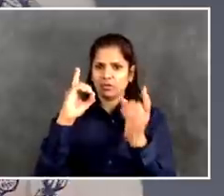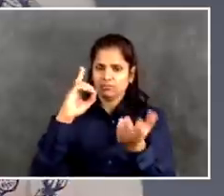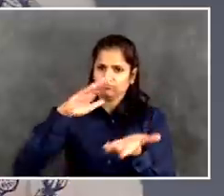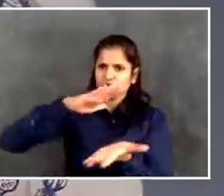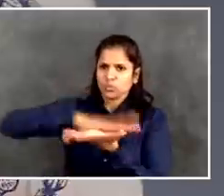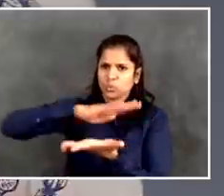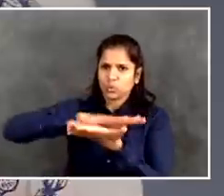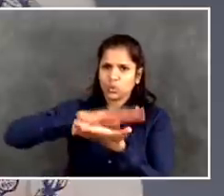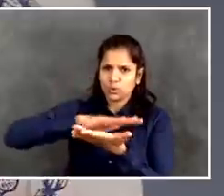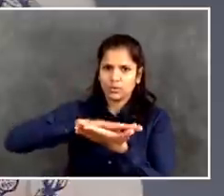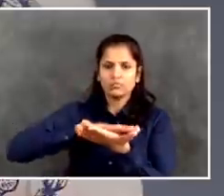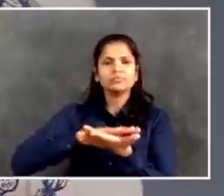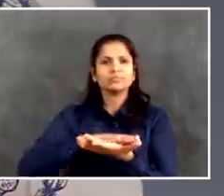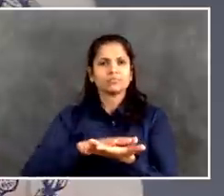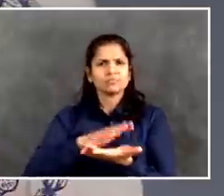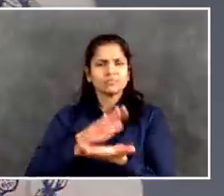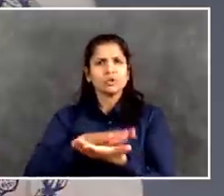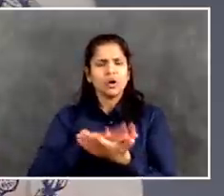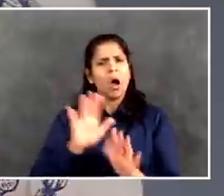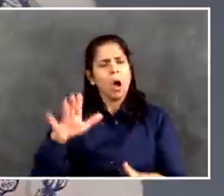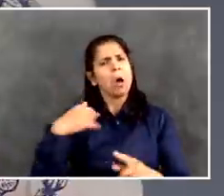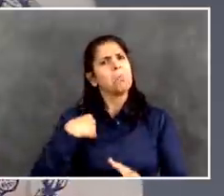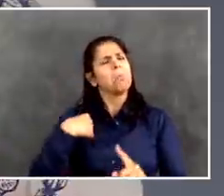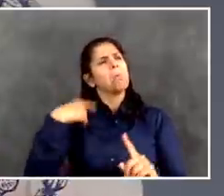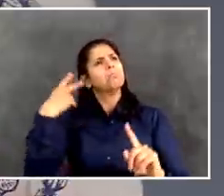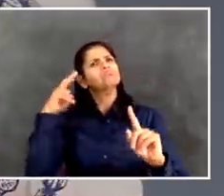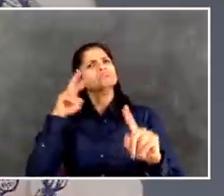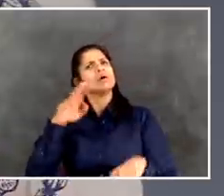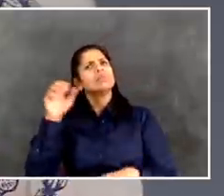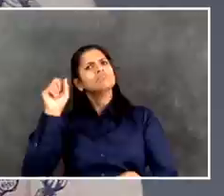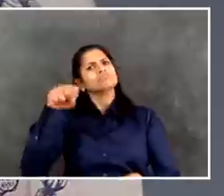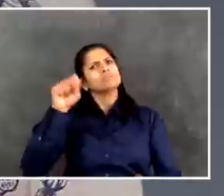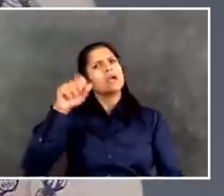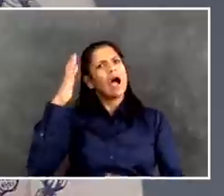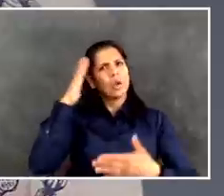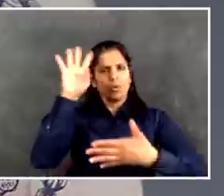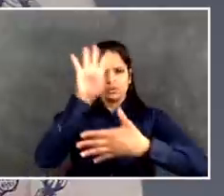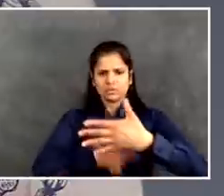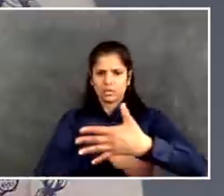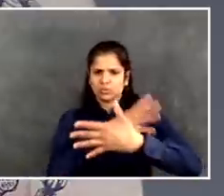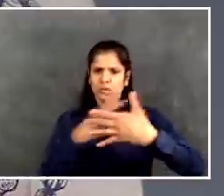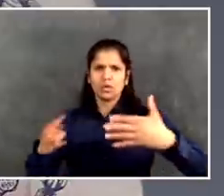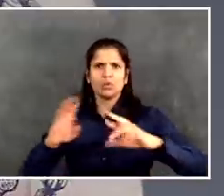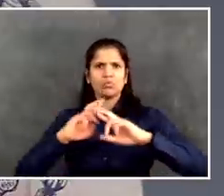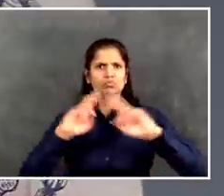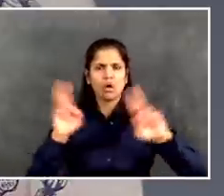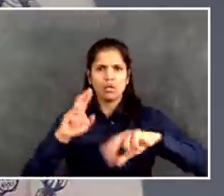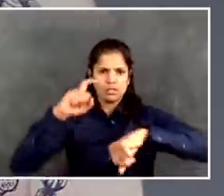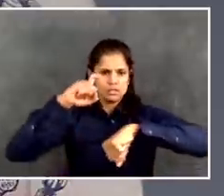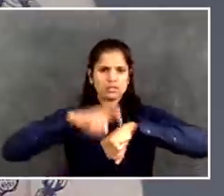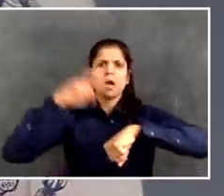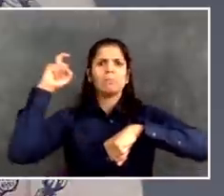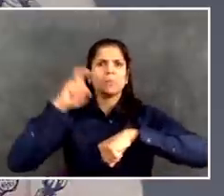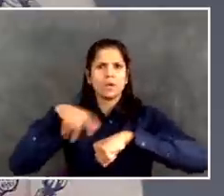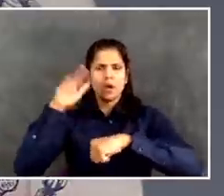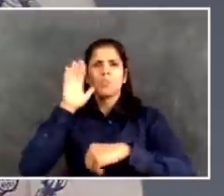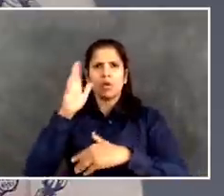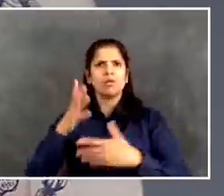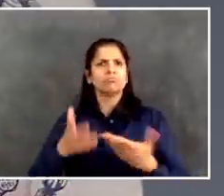device and internet service will get what they need by April 30th. So